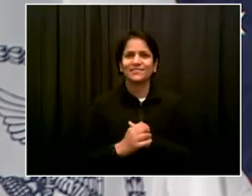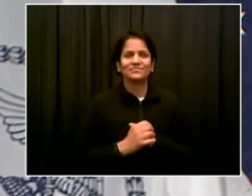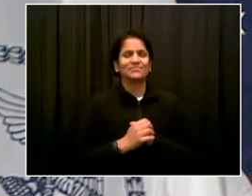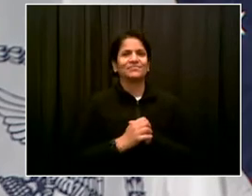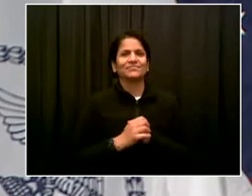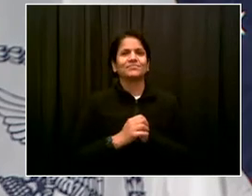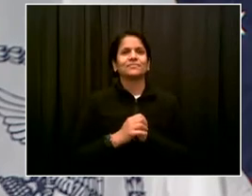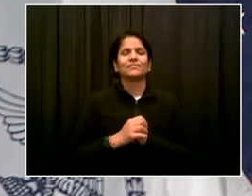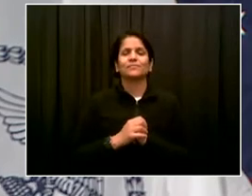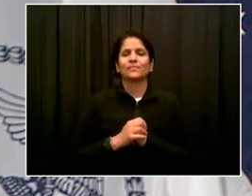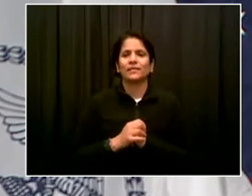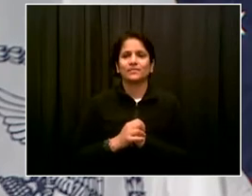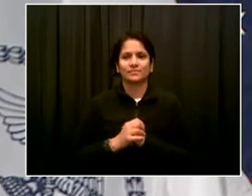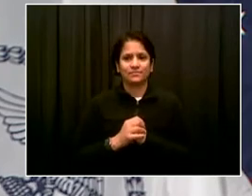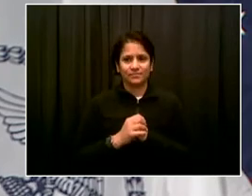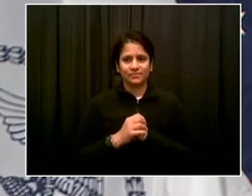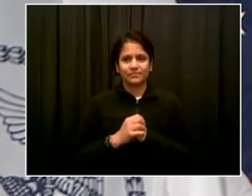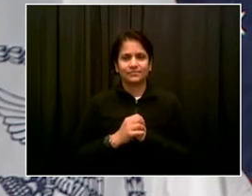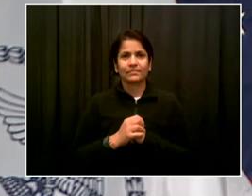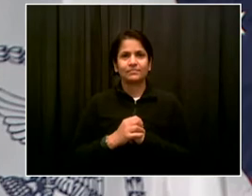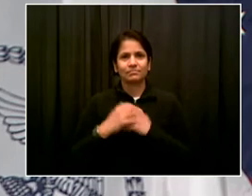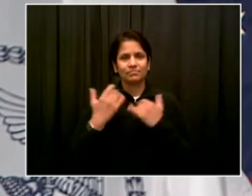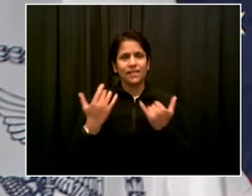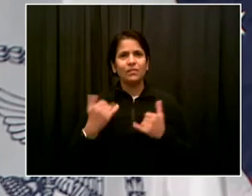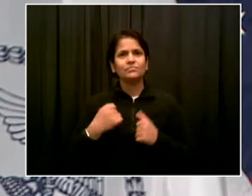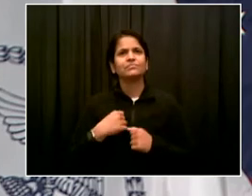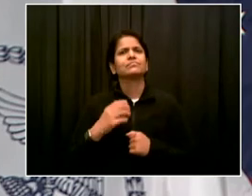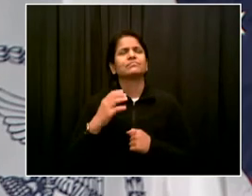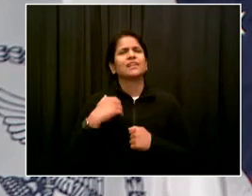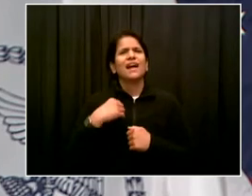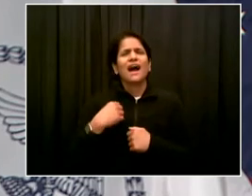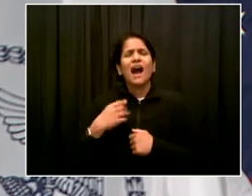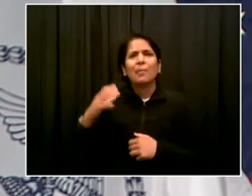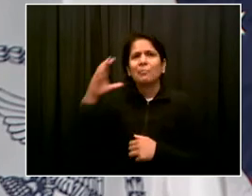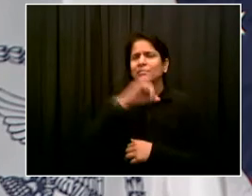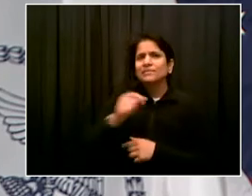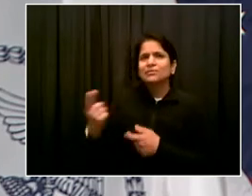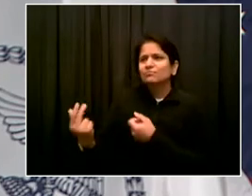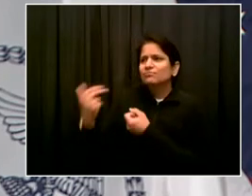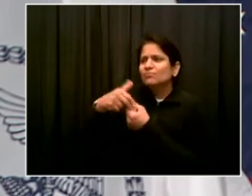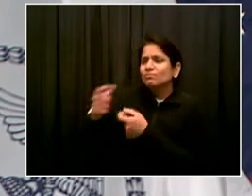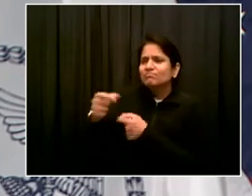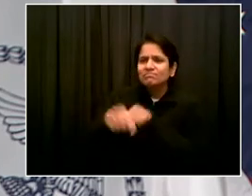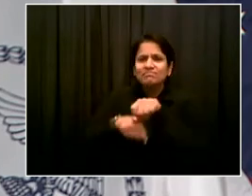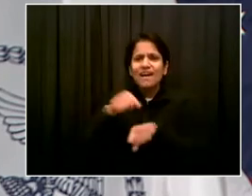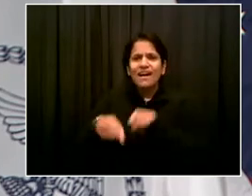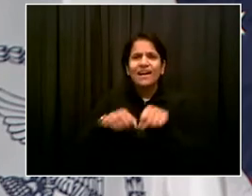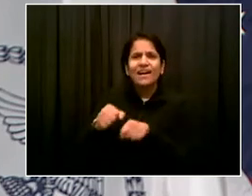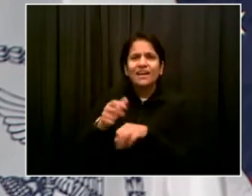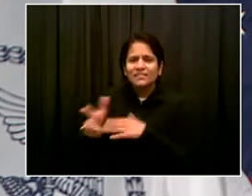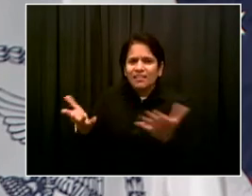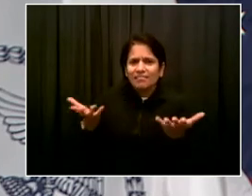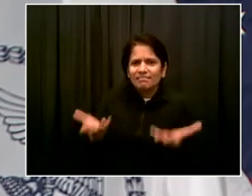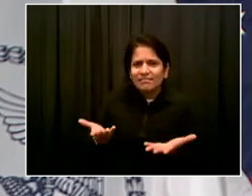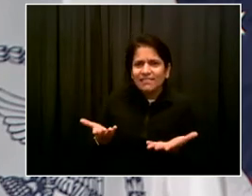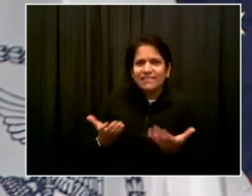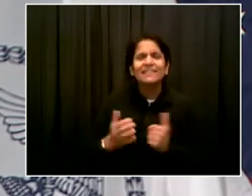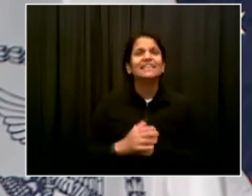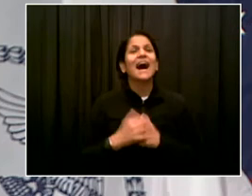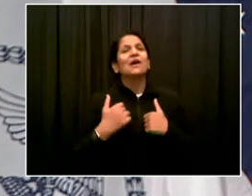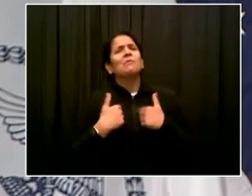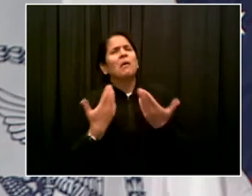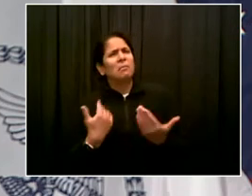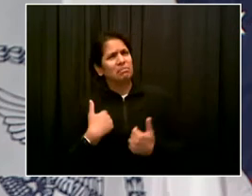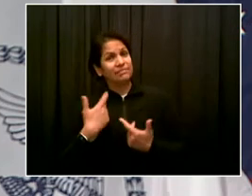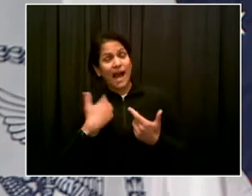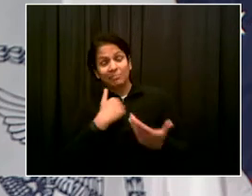expected you, Juan Manuel. I'm sorry. I'm sorry I couldn't make it. But I was surprised that it took you almost a year to get on a